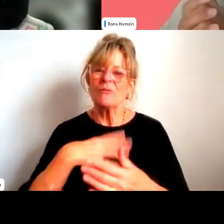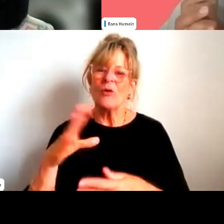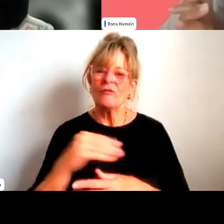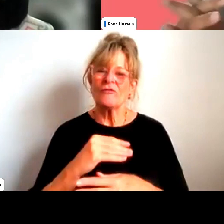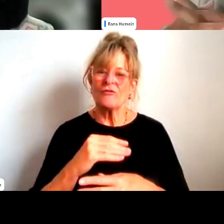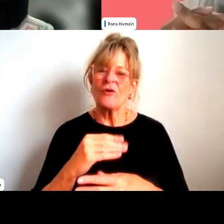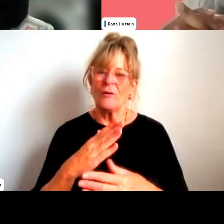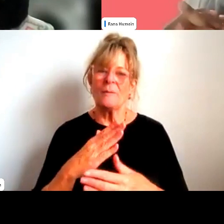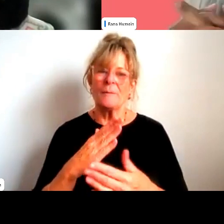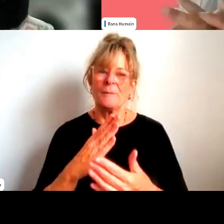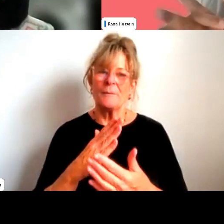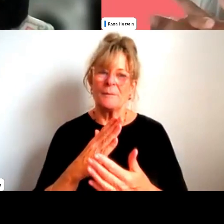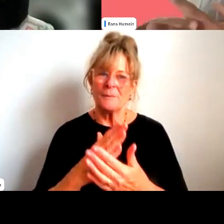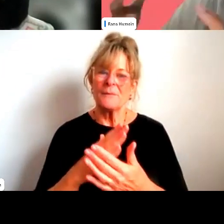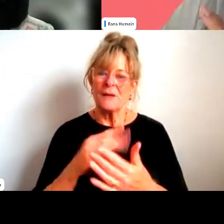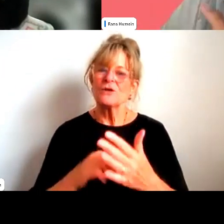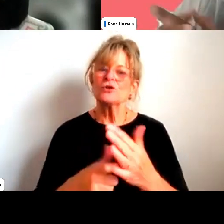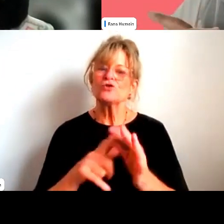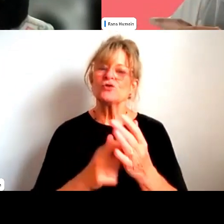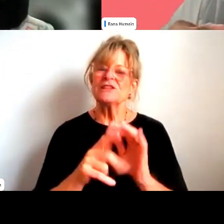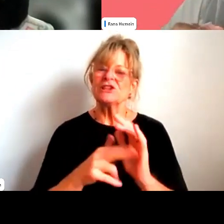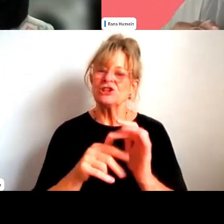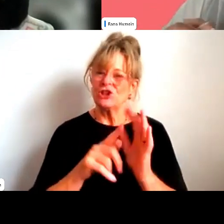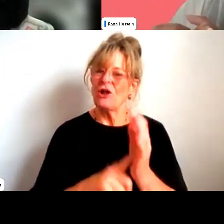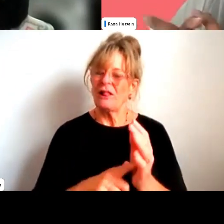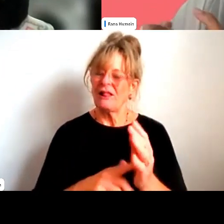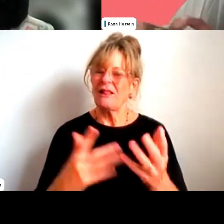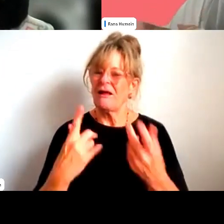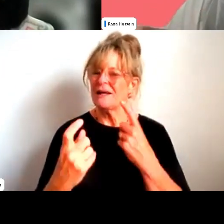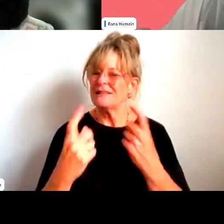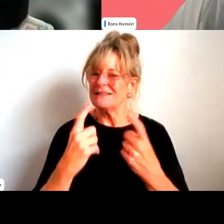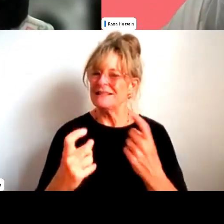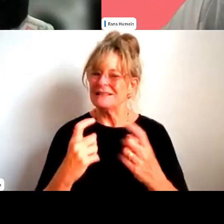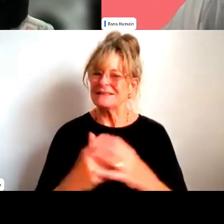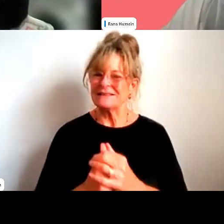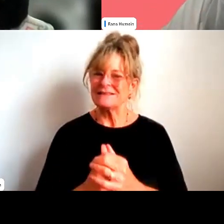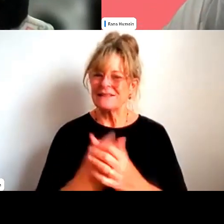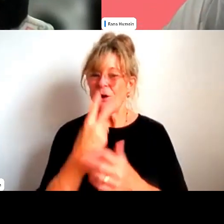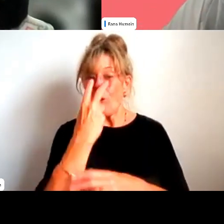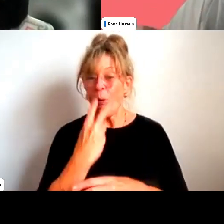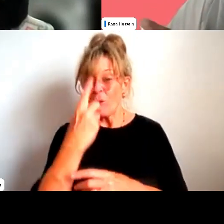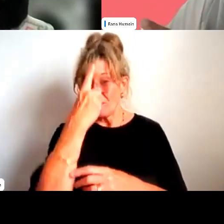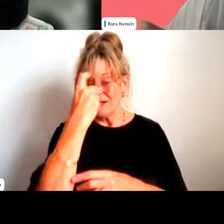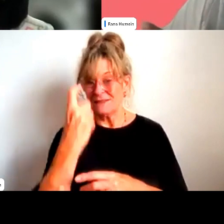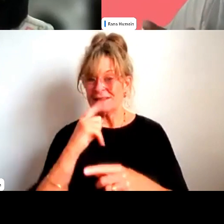where it's coming from. You're right. But I, yeah, so I think the traditional understanding of the kind of